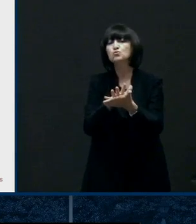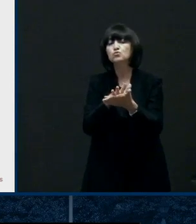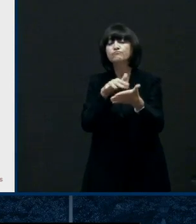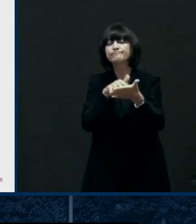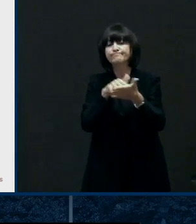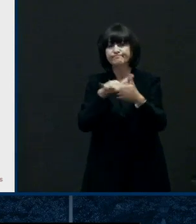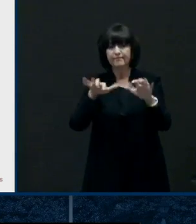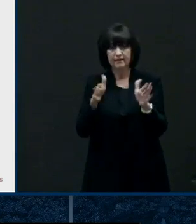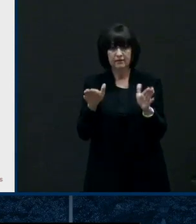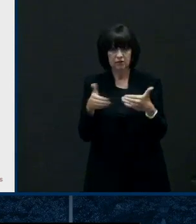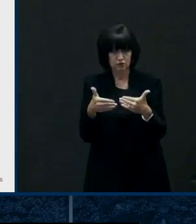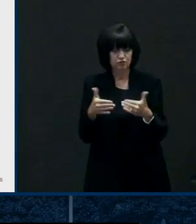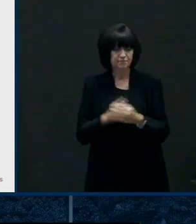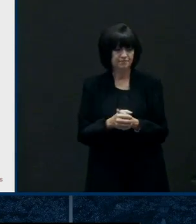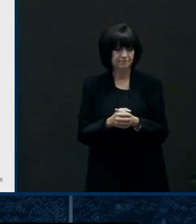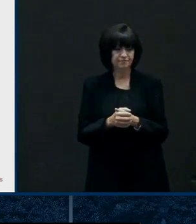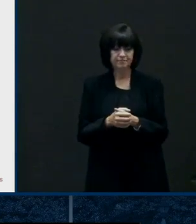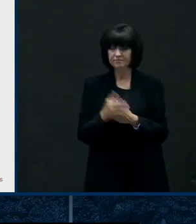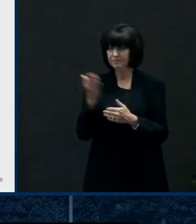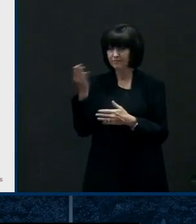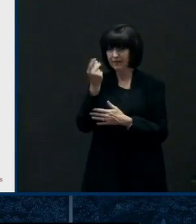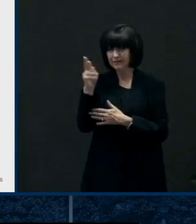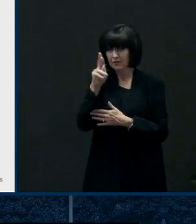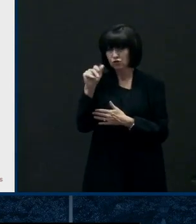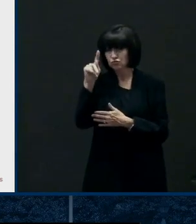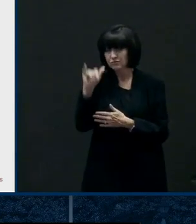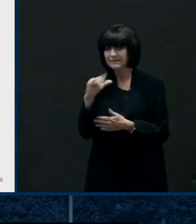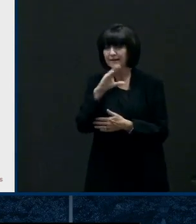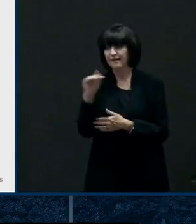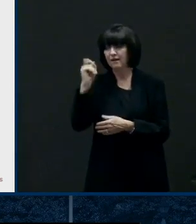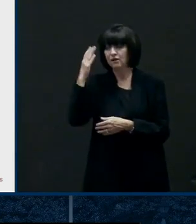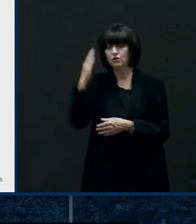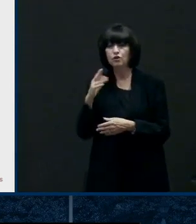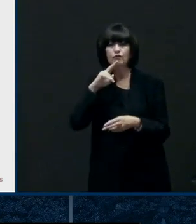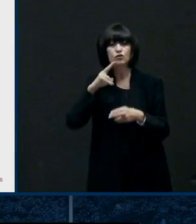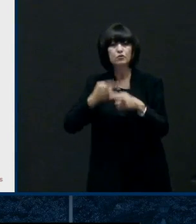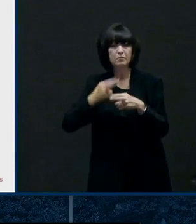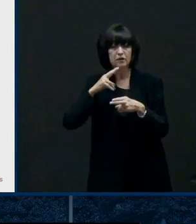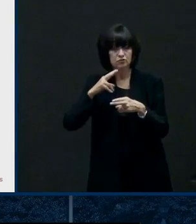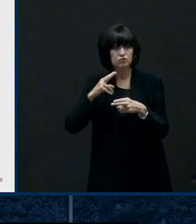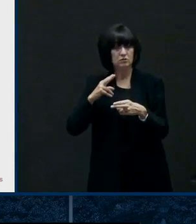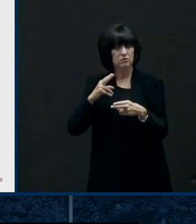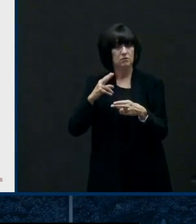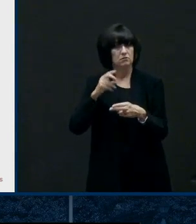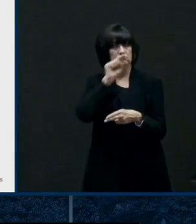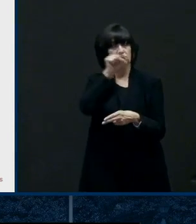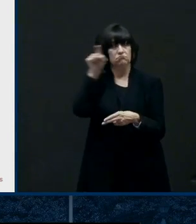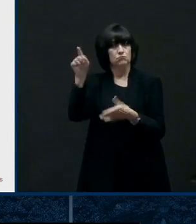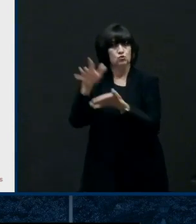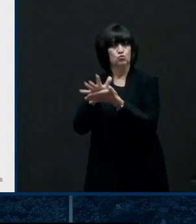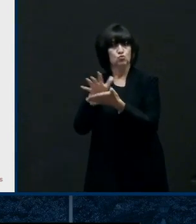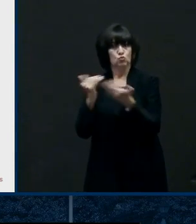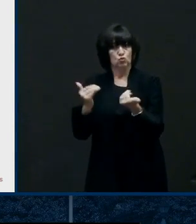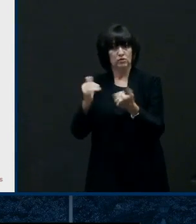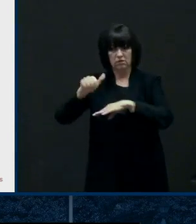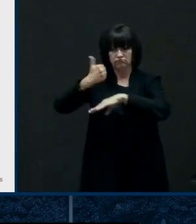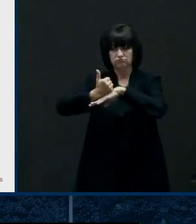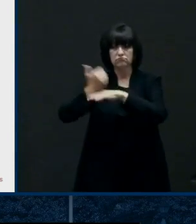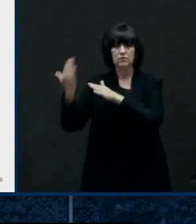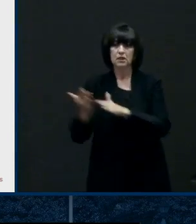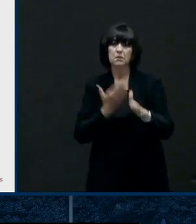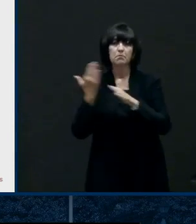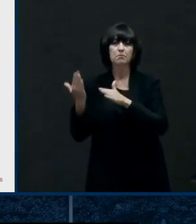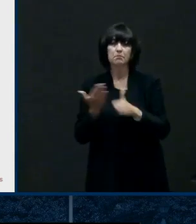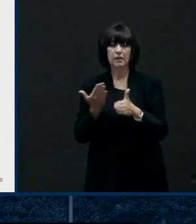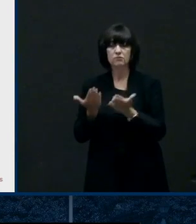target is uh dr ate mentioned and the governor you know the schools are presenting their plans right now to their boards to get approval